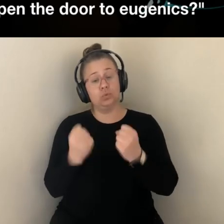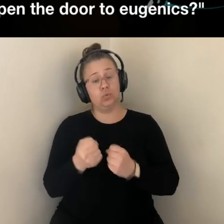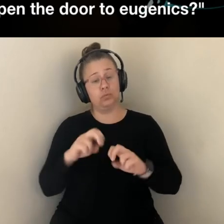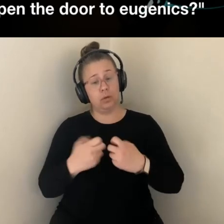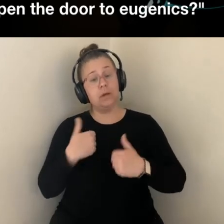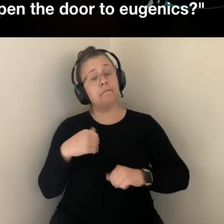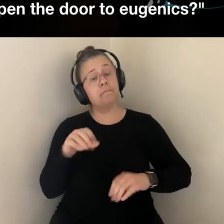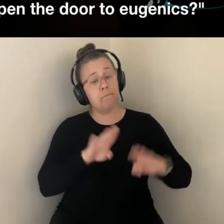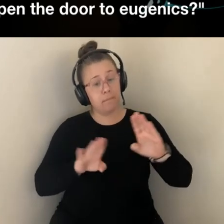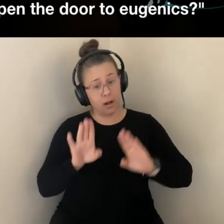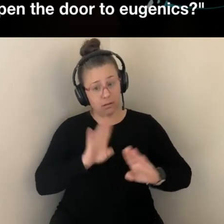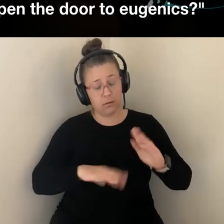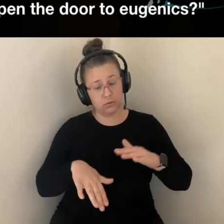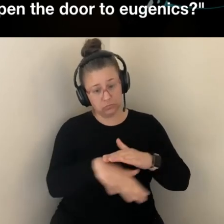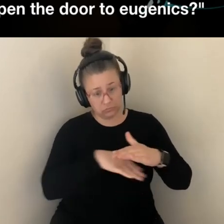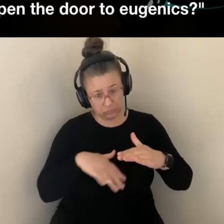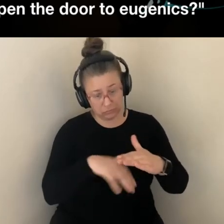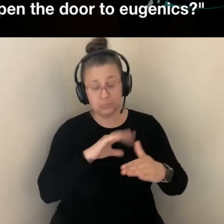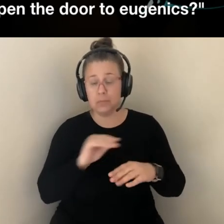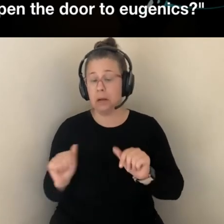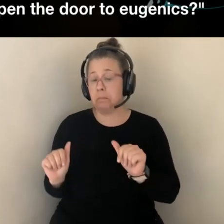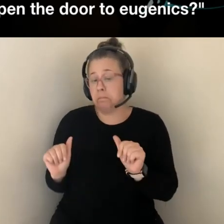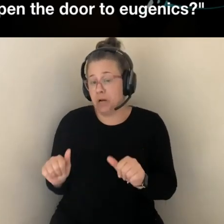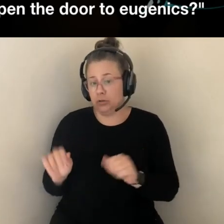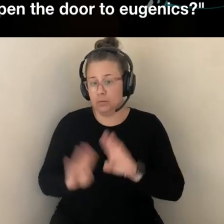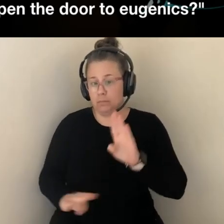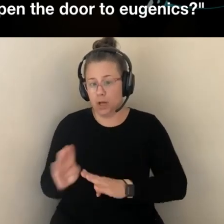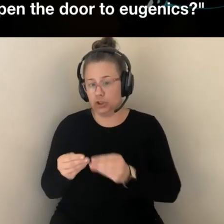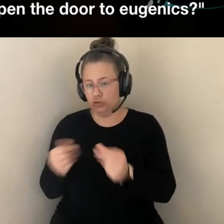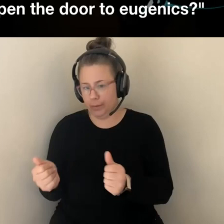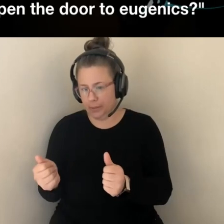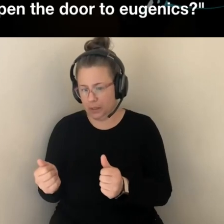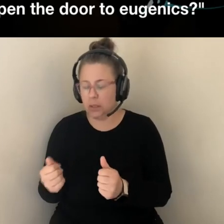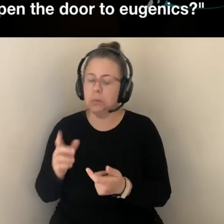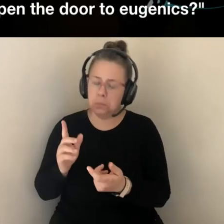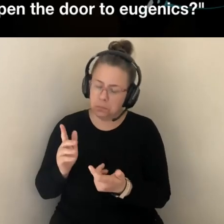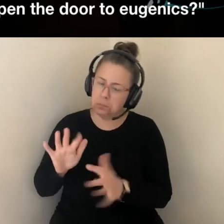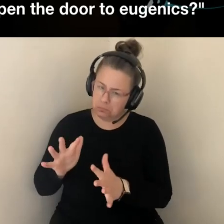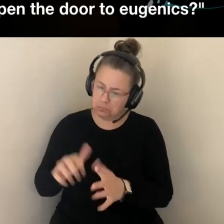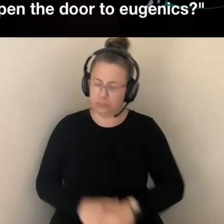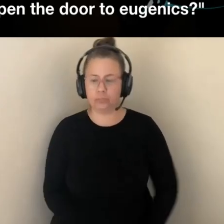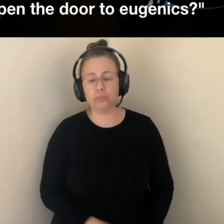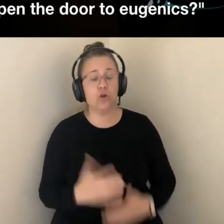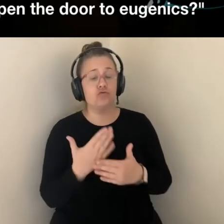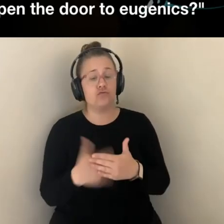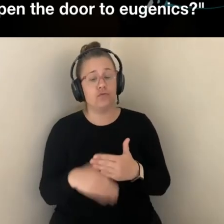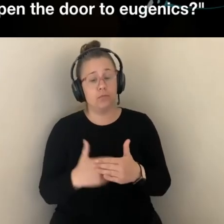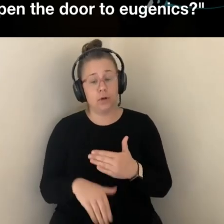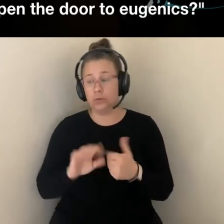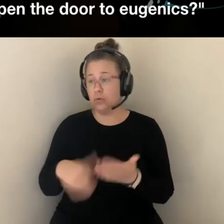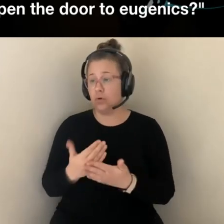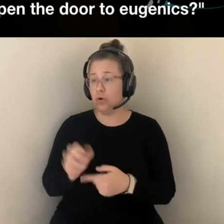DEGREE A POTENTIAL BIOLOGICAL REMEDY, SUCH THAT REPRODUCTION WAS SEEN BY ALL EGENESISTS AS AN ACT WITH SOCIAL